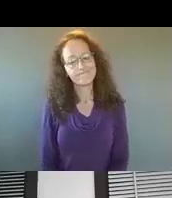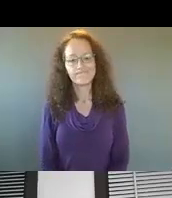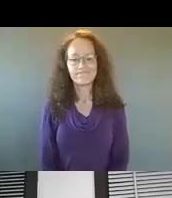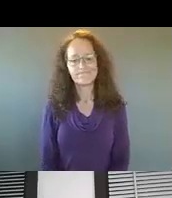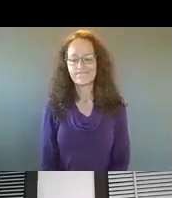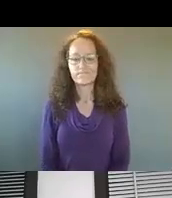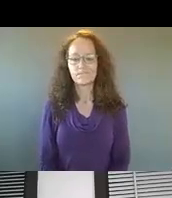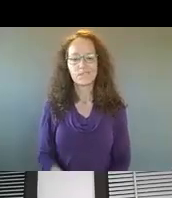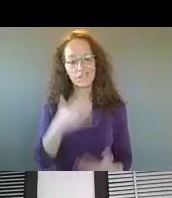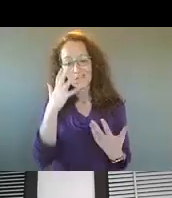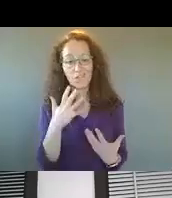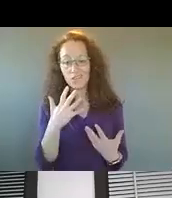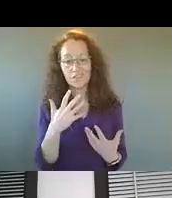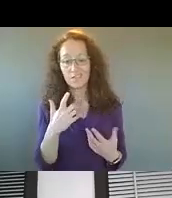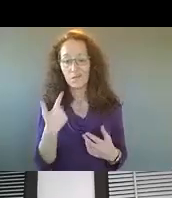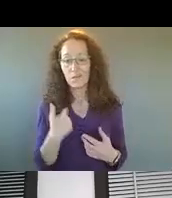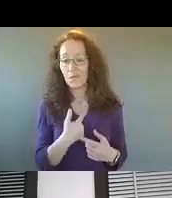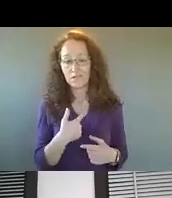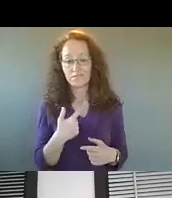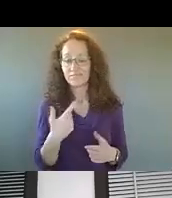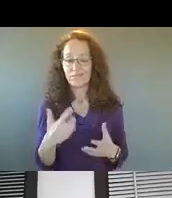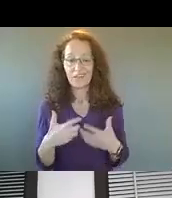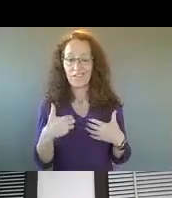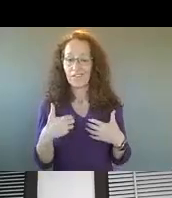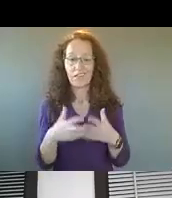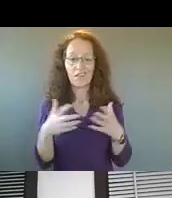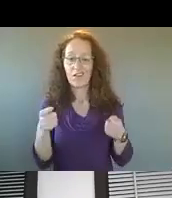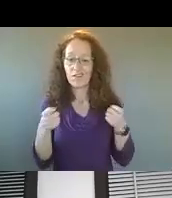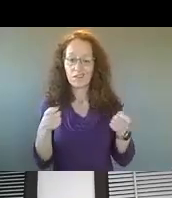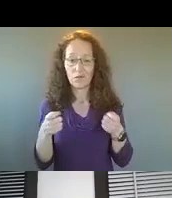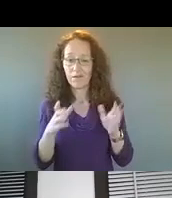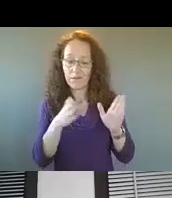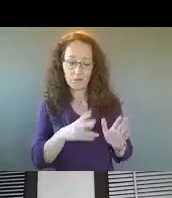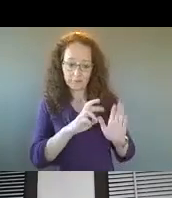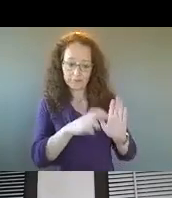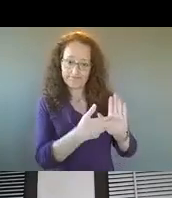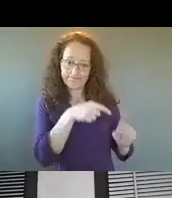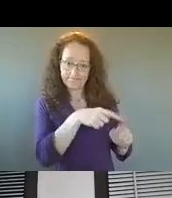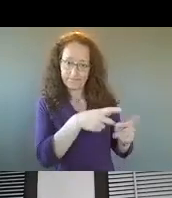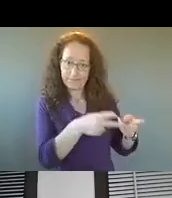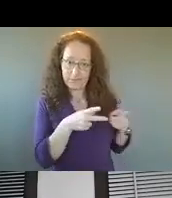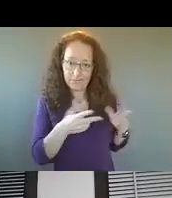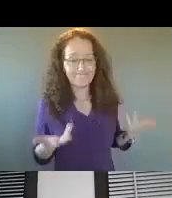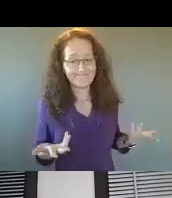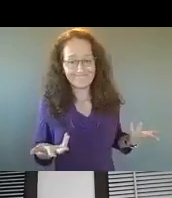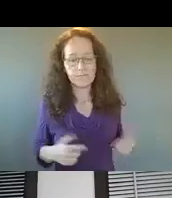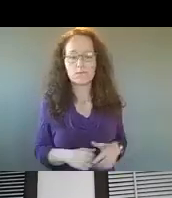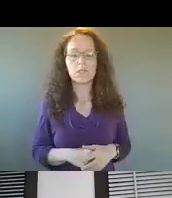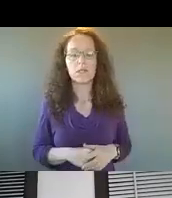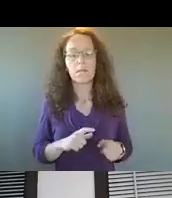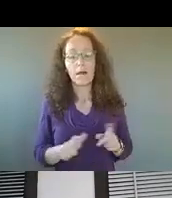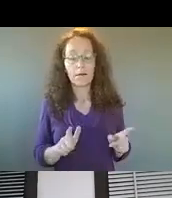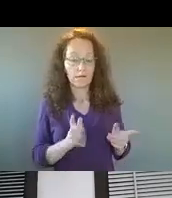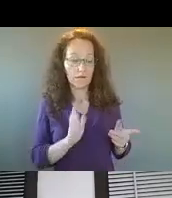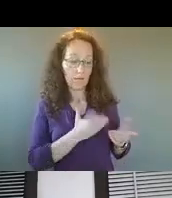a whole lot of, uh, control over who was in that role. Um, but again, uh, I, I think our interaction